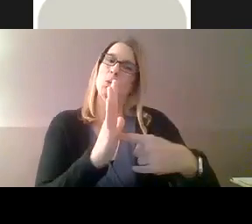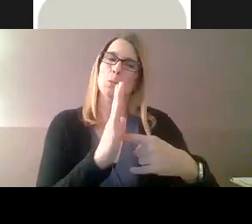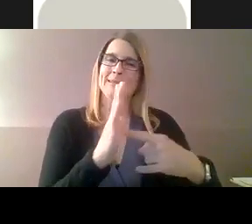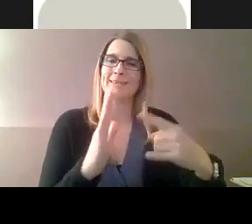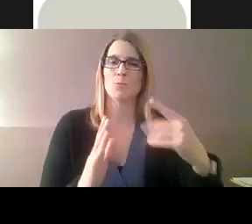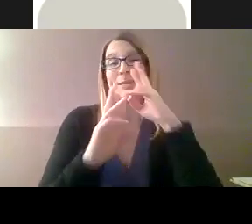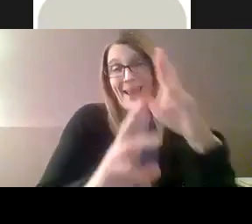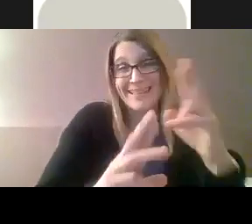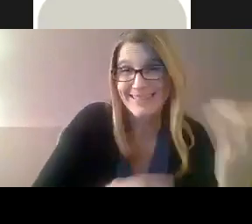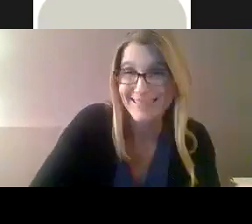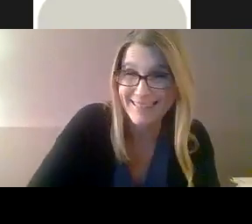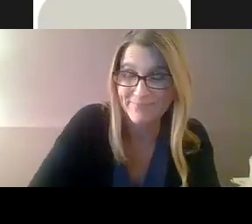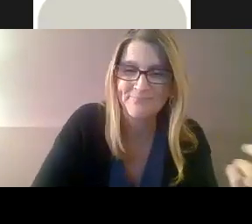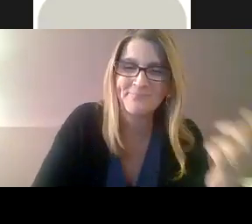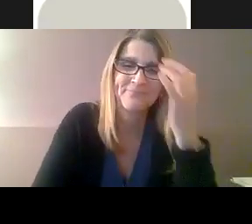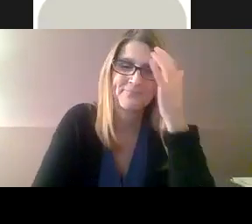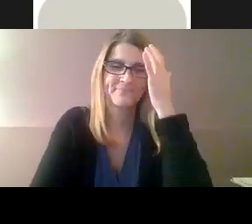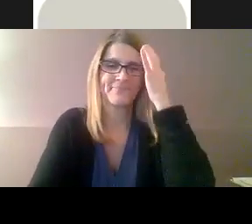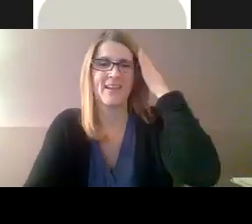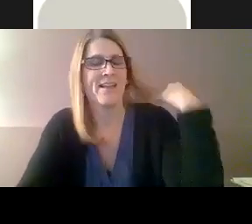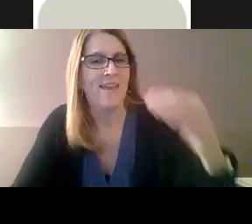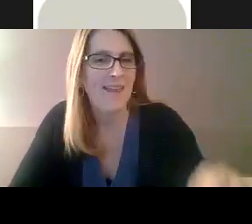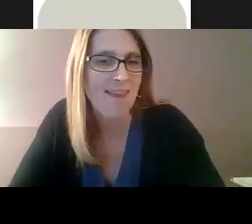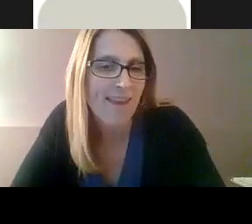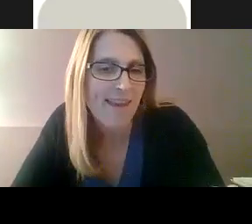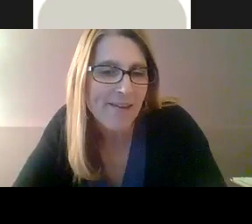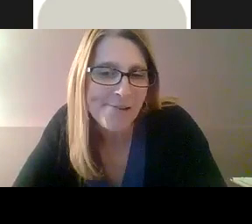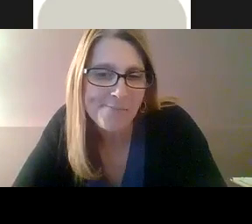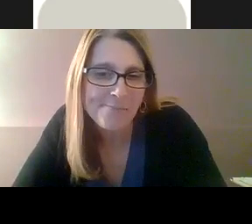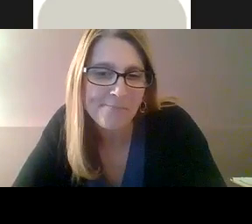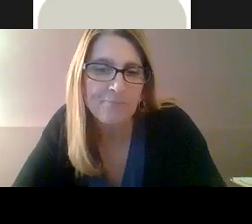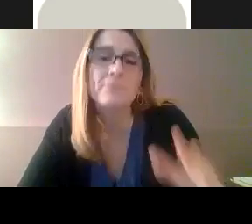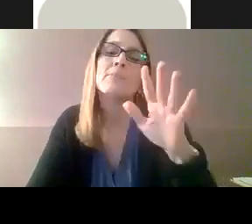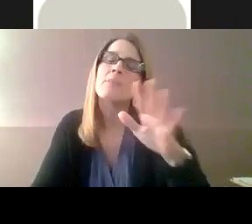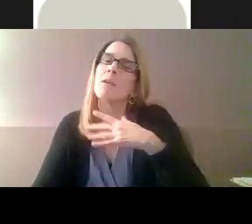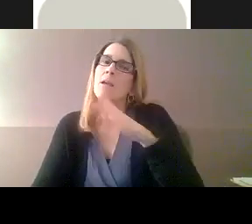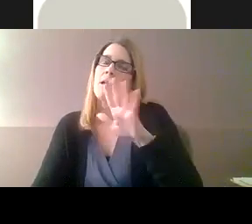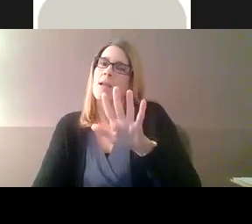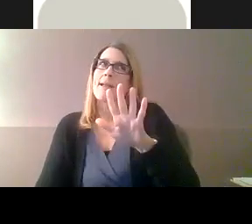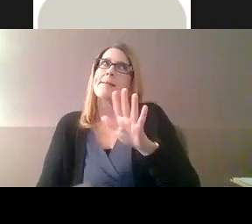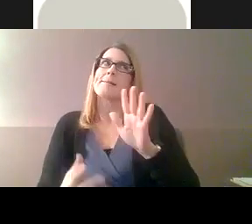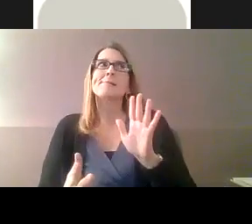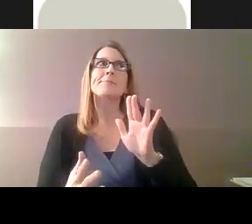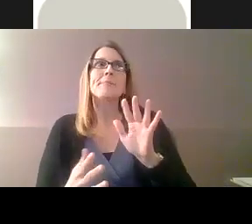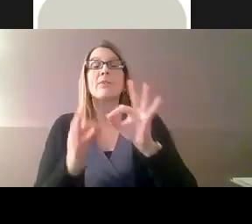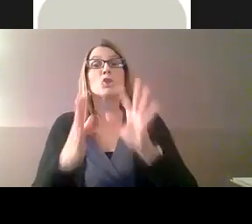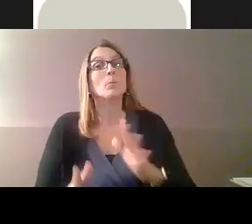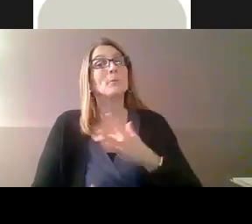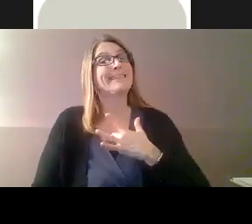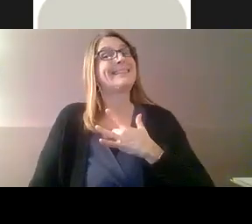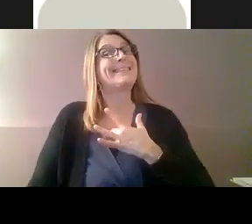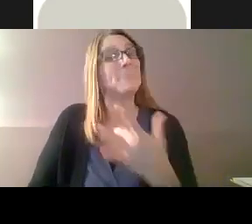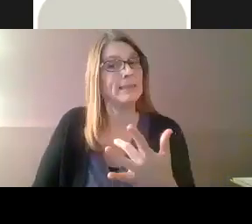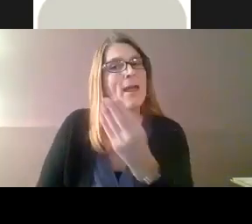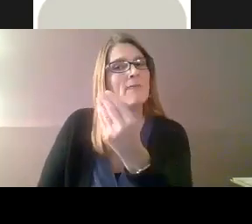that the deaf person is your patient or client. And a sign of respect would be that you maintain their eye contact and you're watching them and